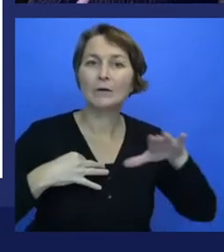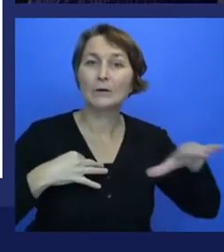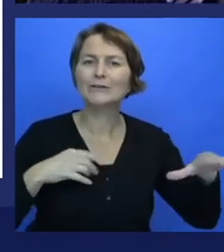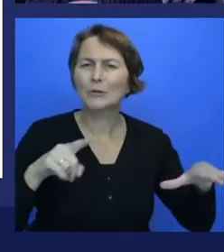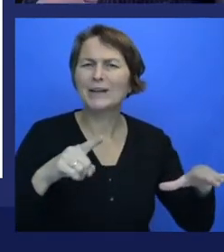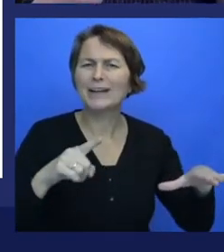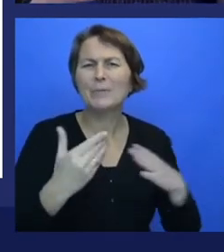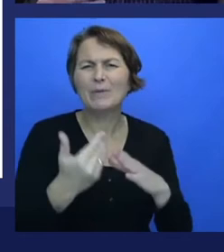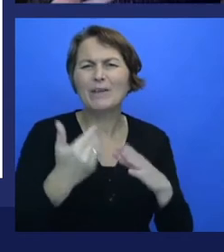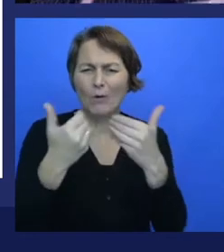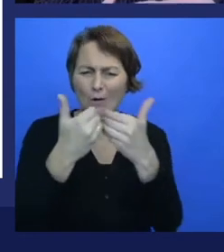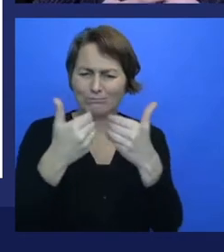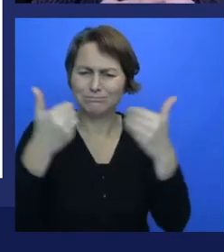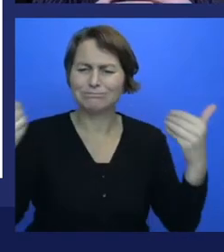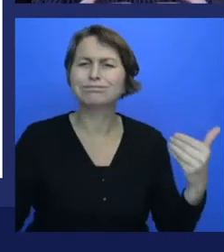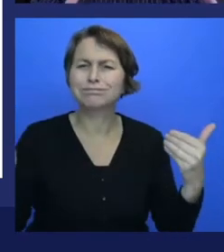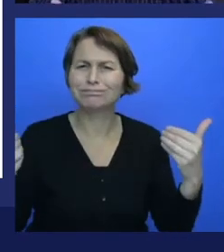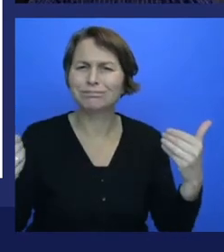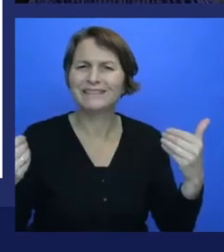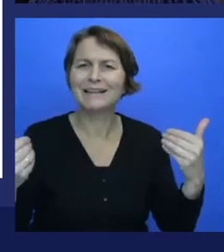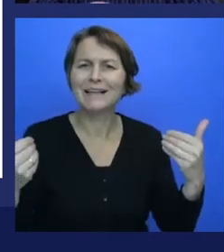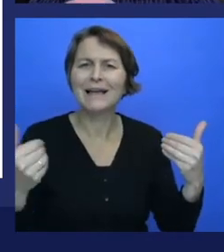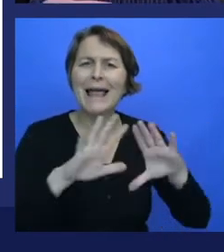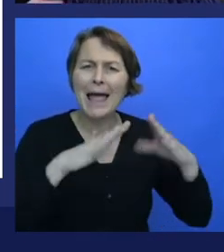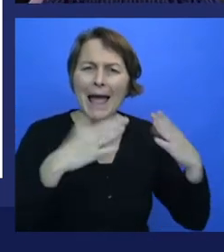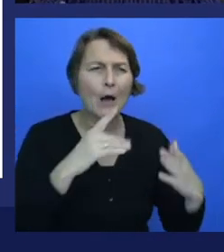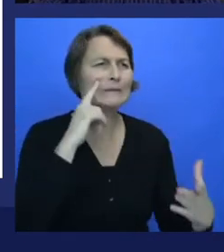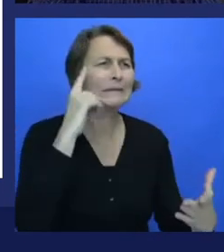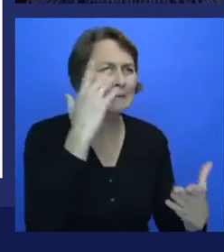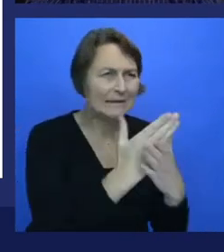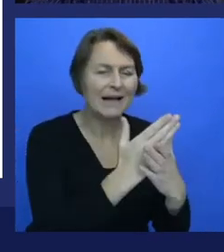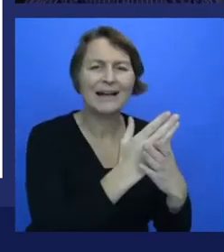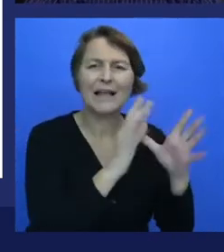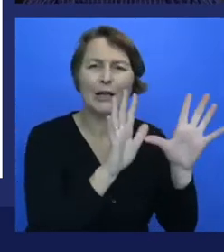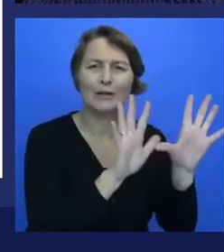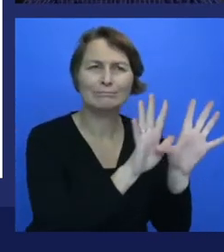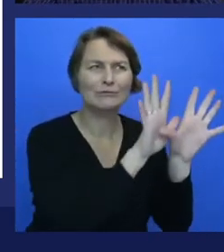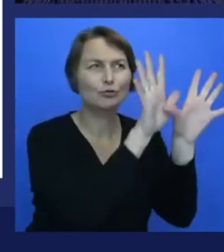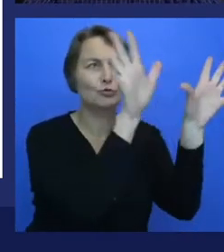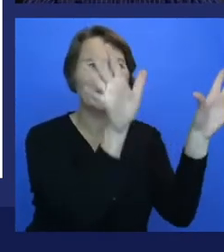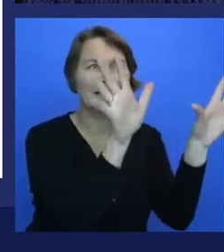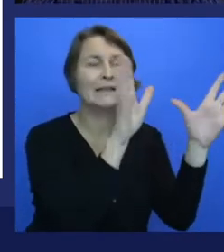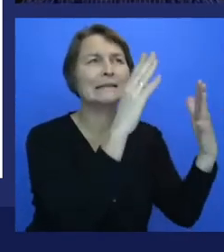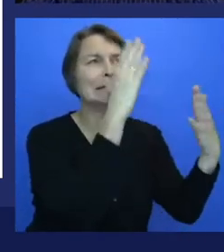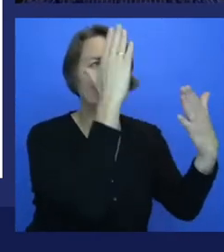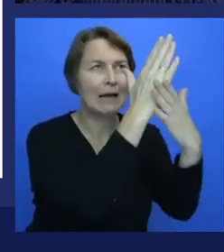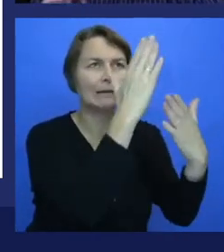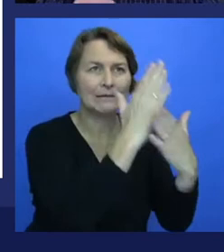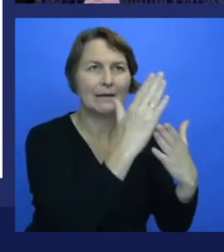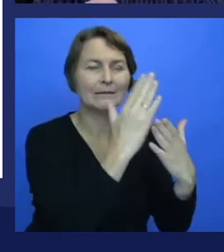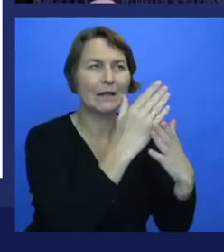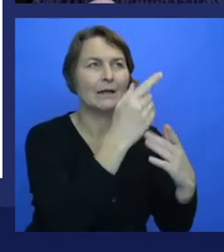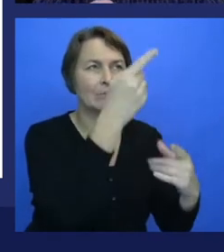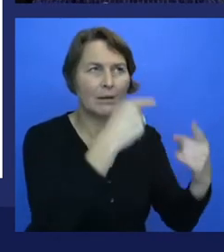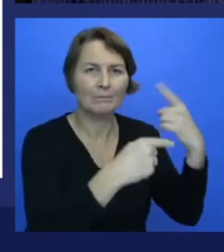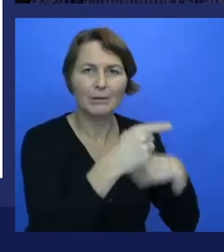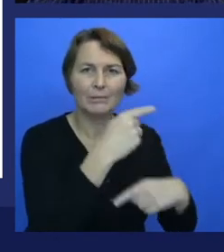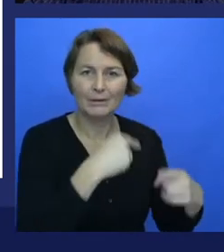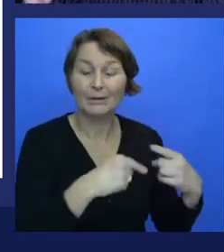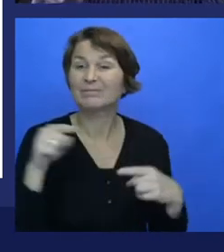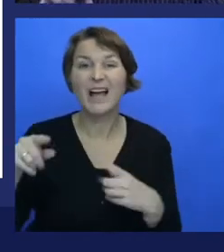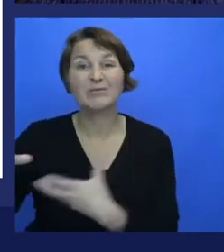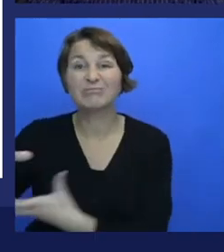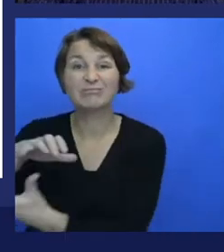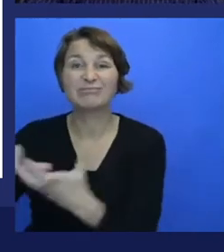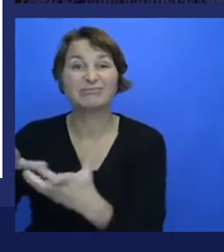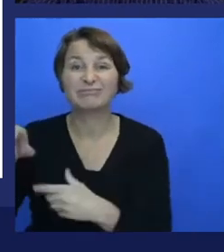decision tree models. And they've really stretched that model to the lengths they possibly can. Let's change gears and jump